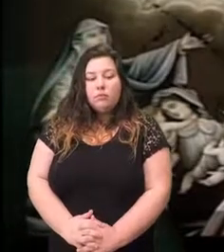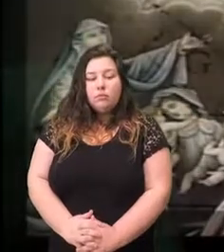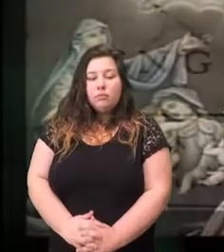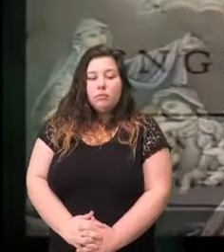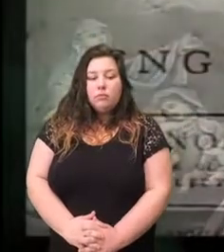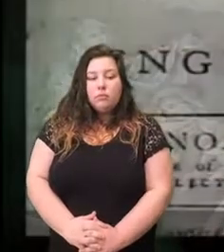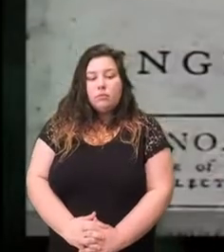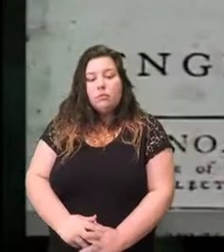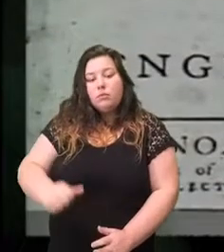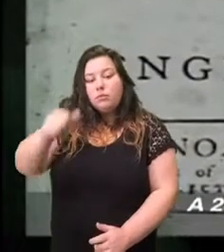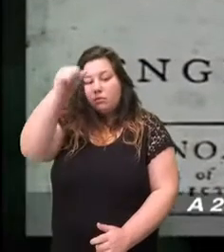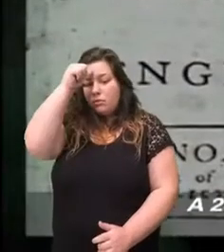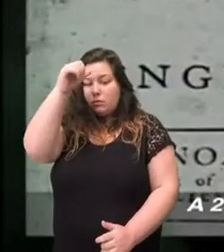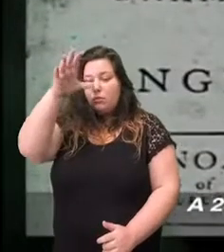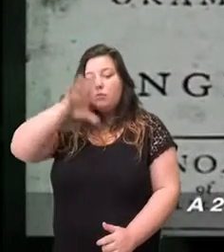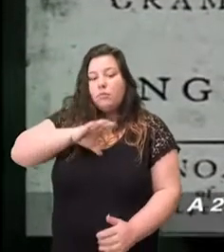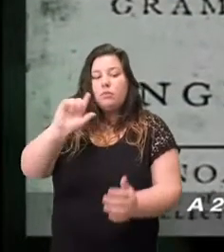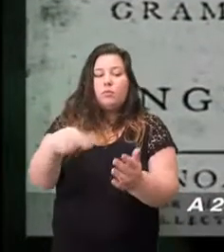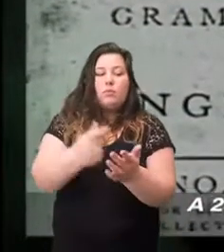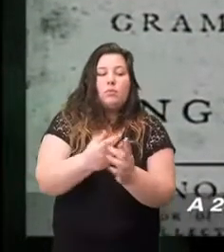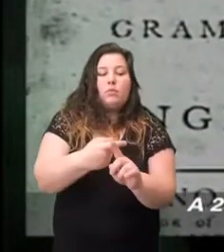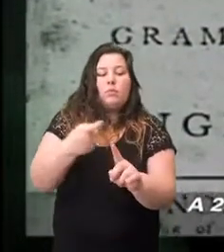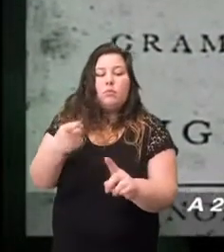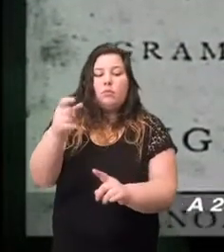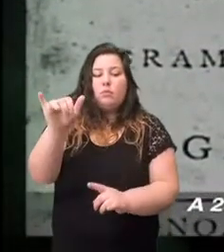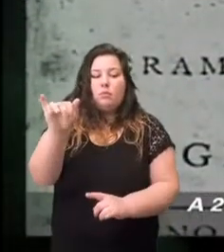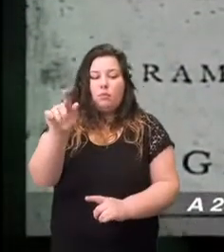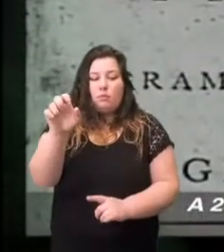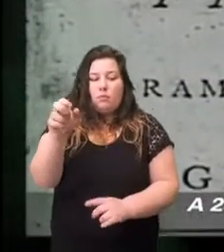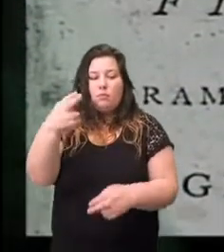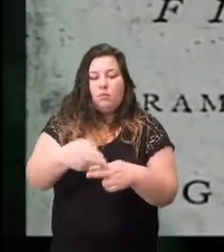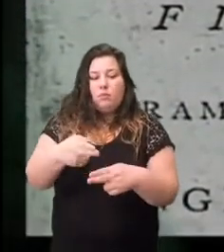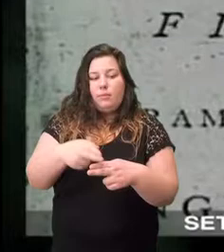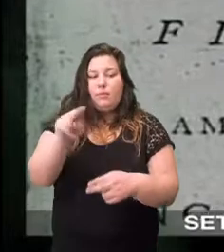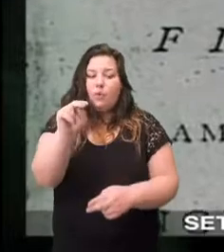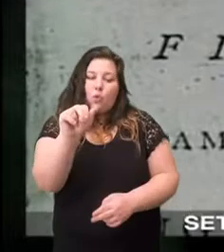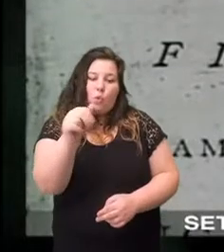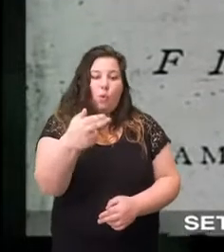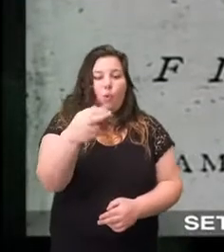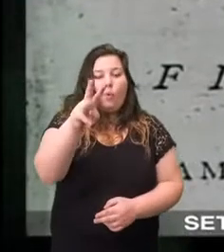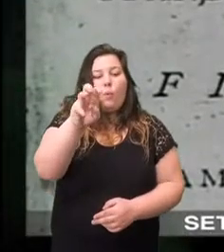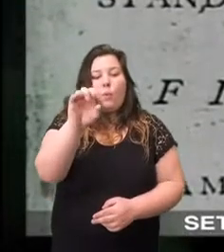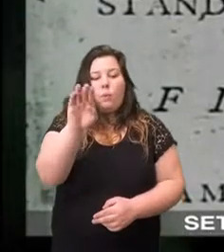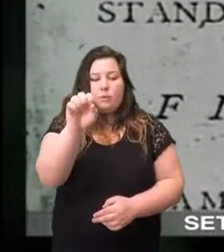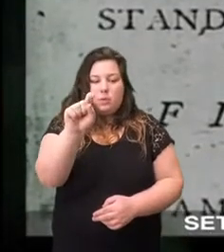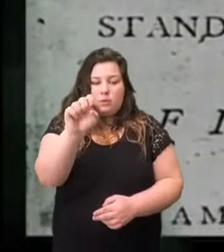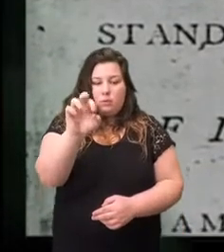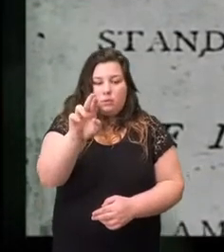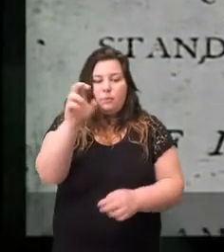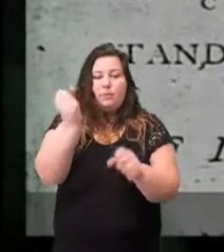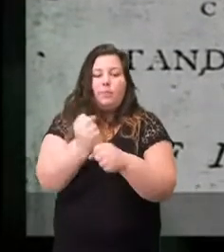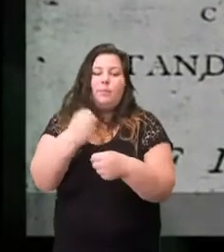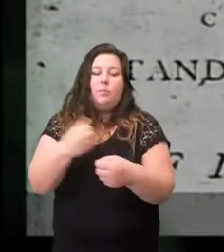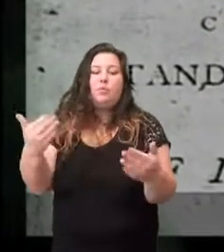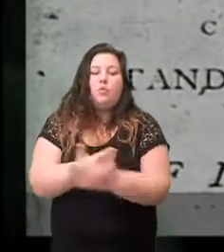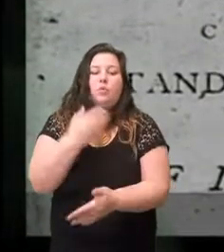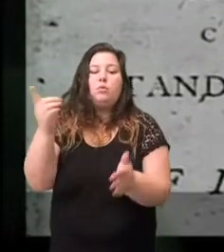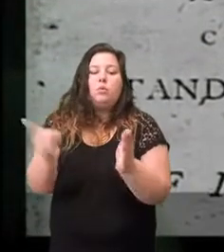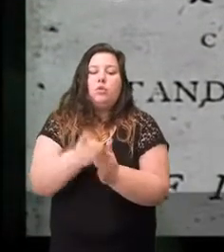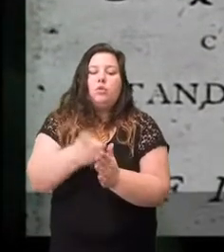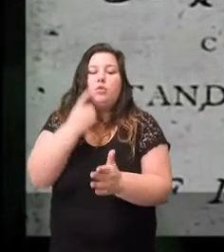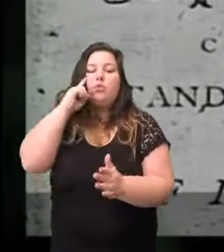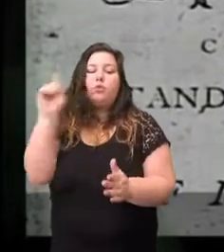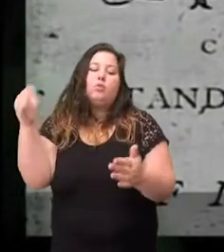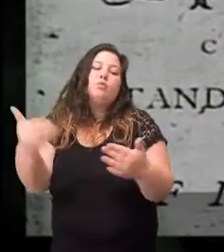in this spirit a 25 year old graduate of Yale Noah Webster sets to work writing a speller for a new